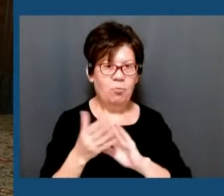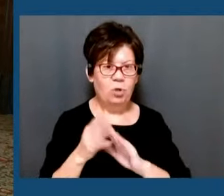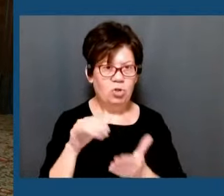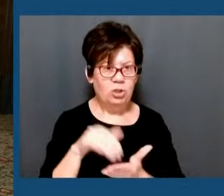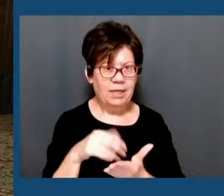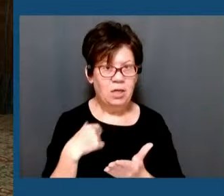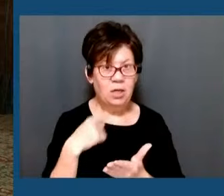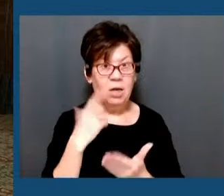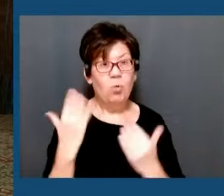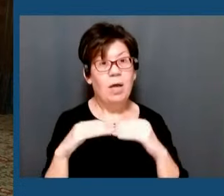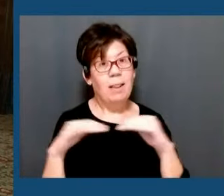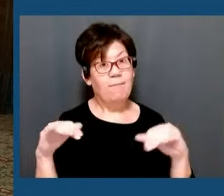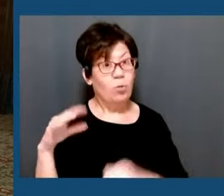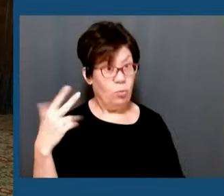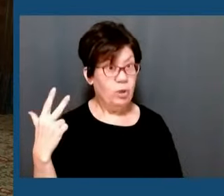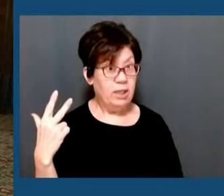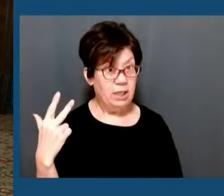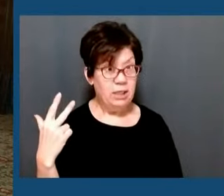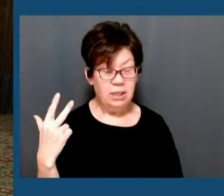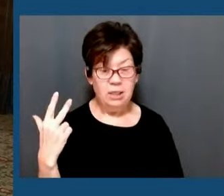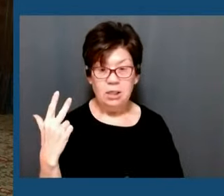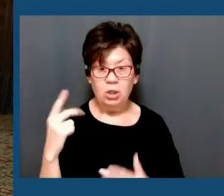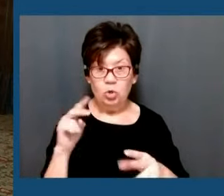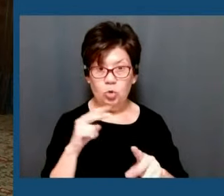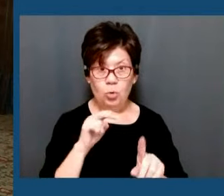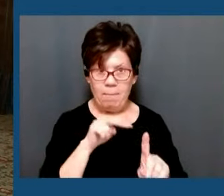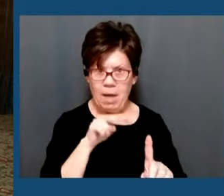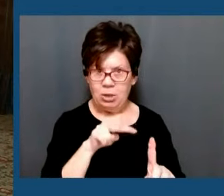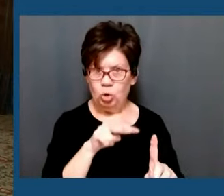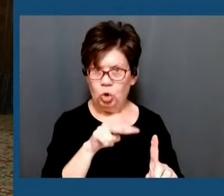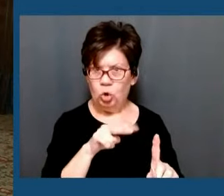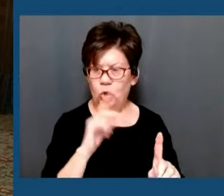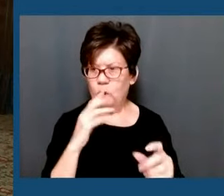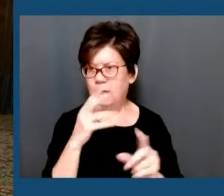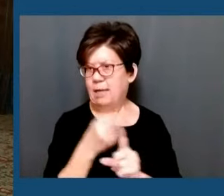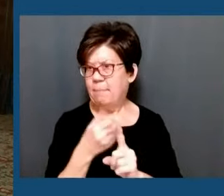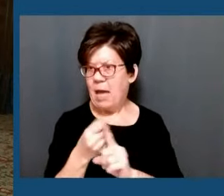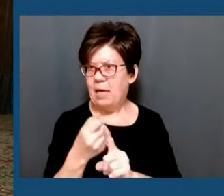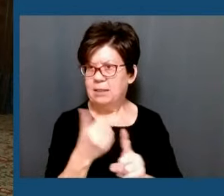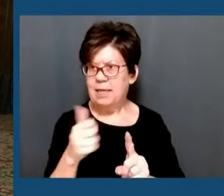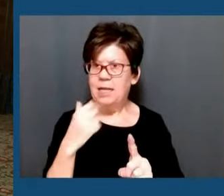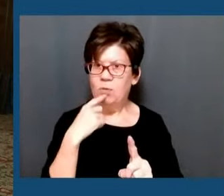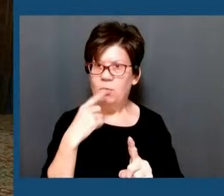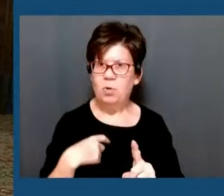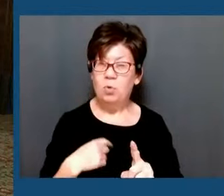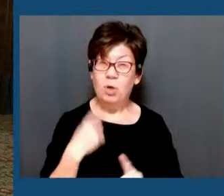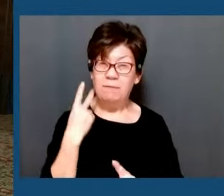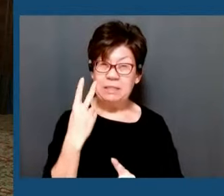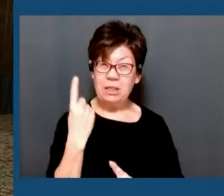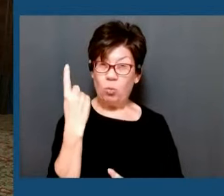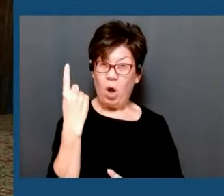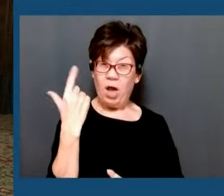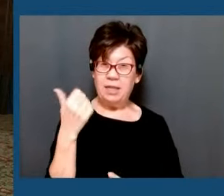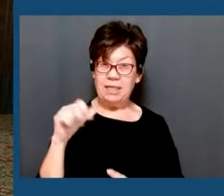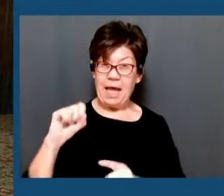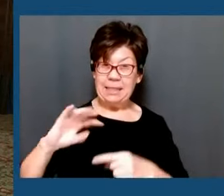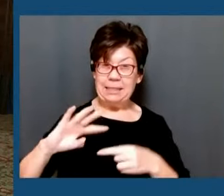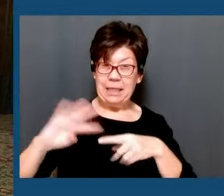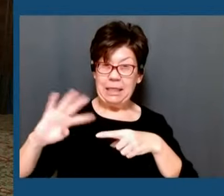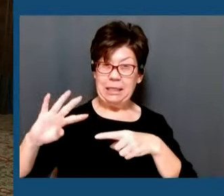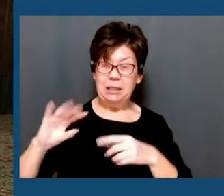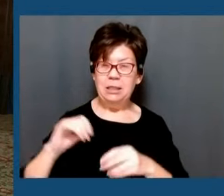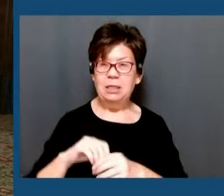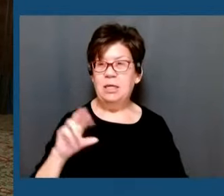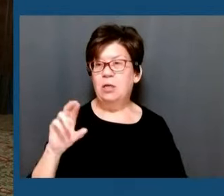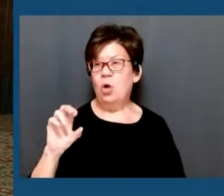three to monitor impacts and reports that come in. We've seen one gas leak in Rockland County, but other than